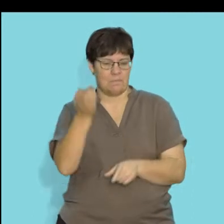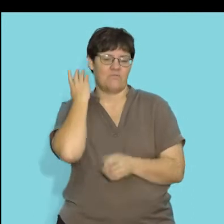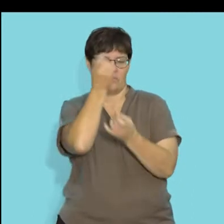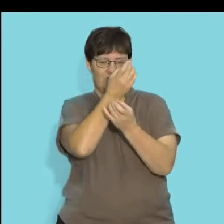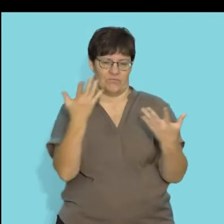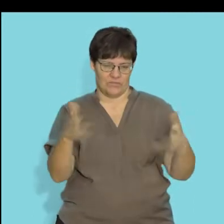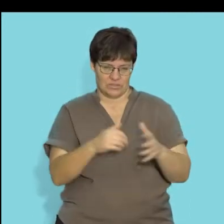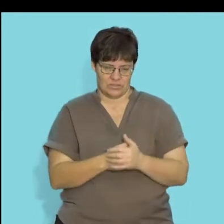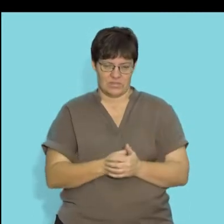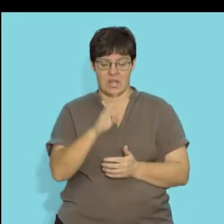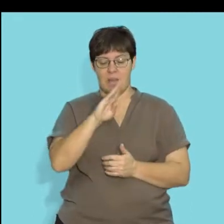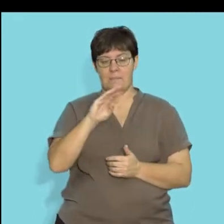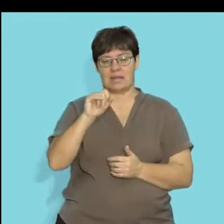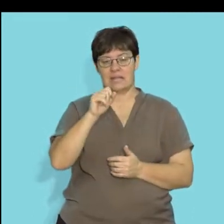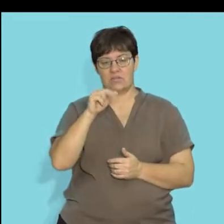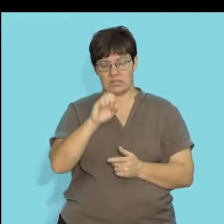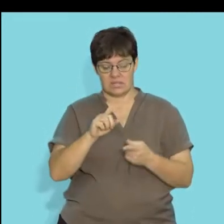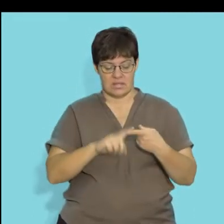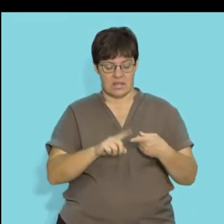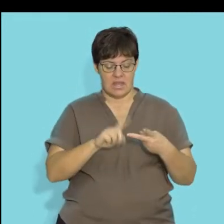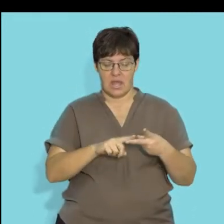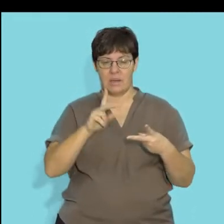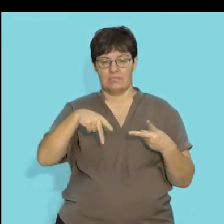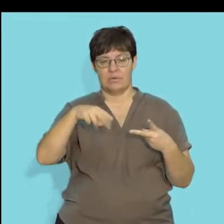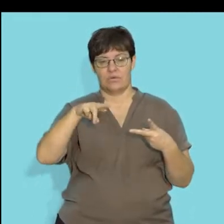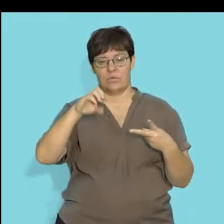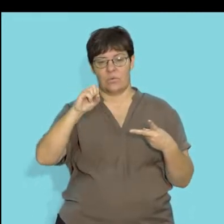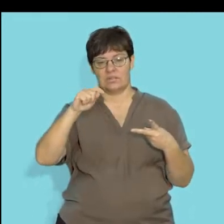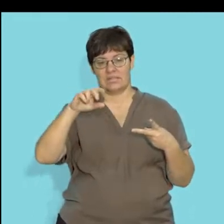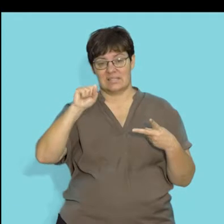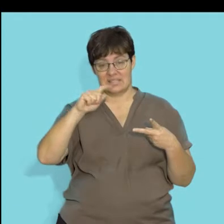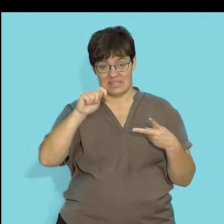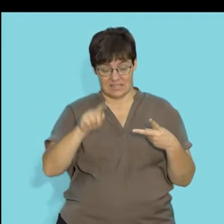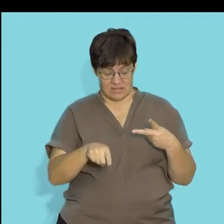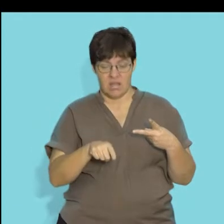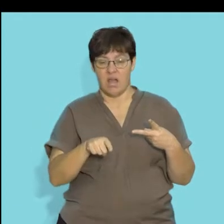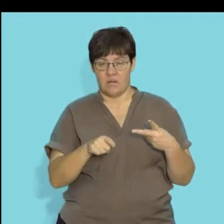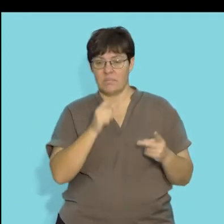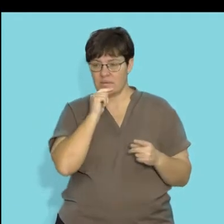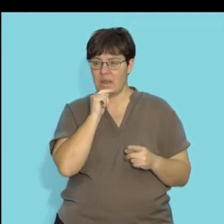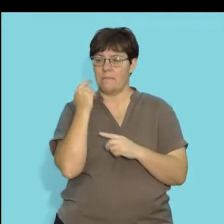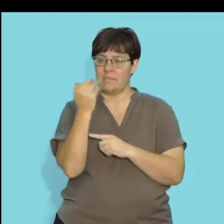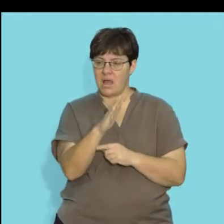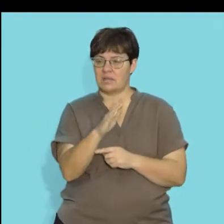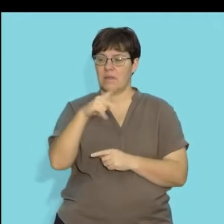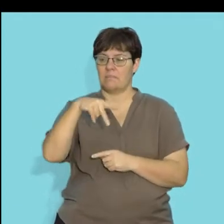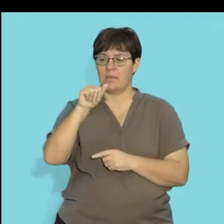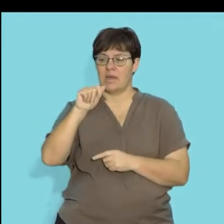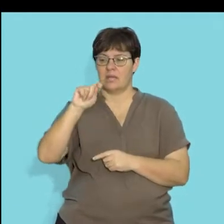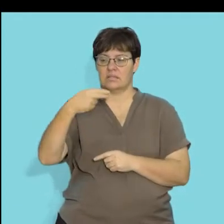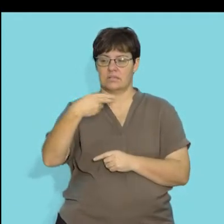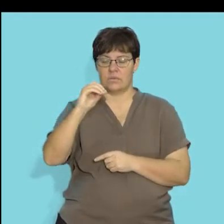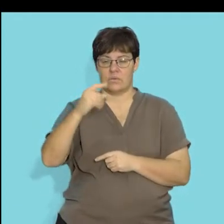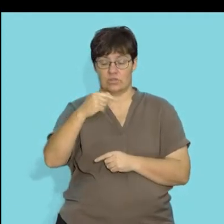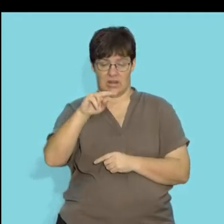on. Yes, bacteria and protists feed on living plants and are termed plant pathogens. So, we